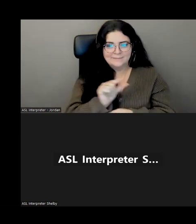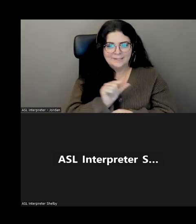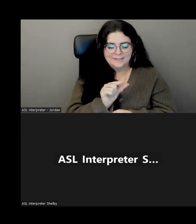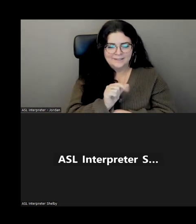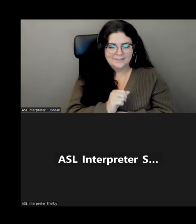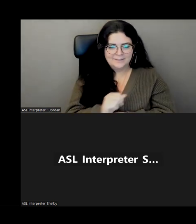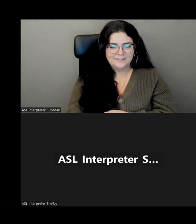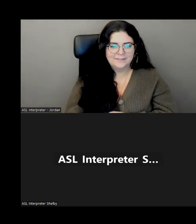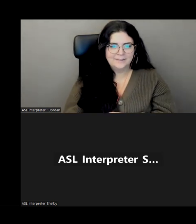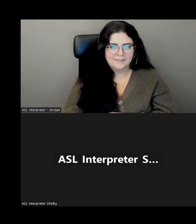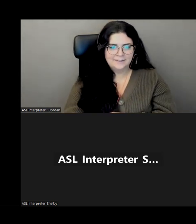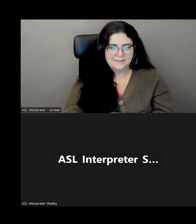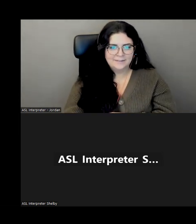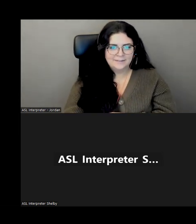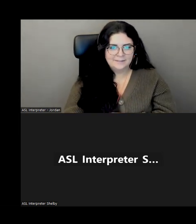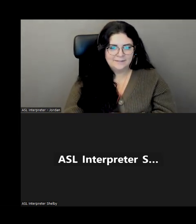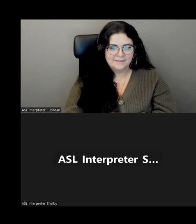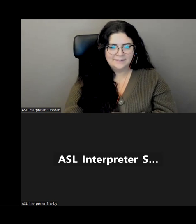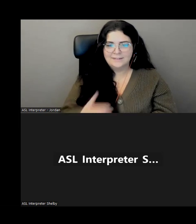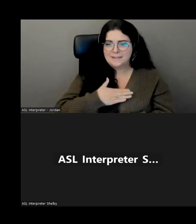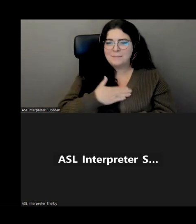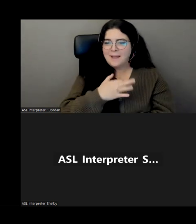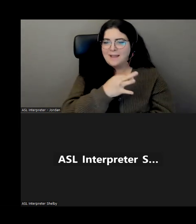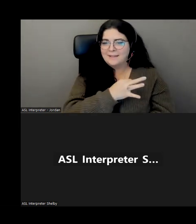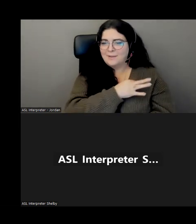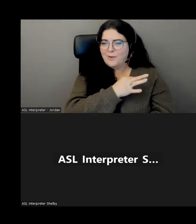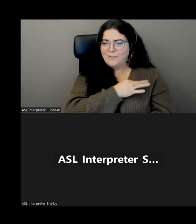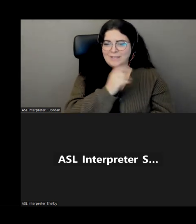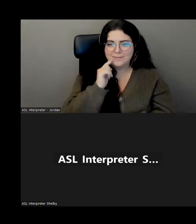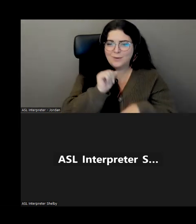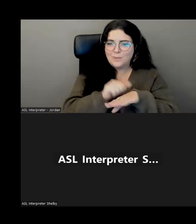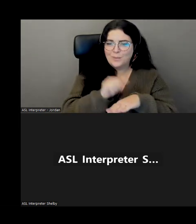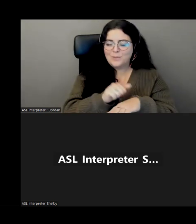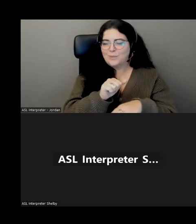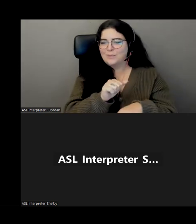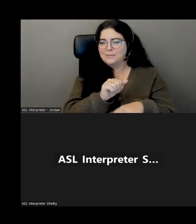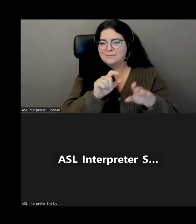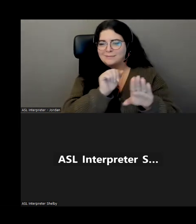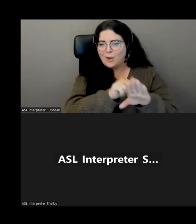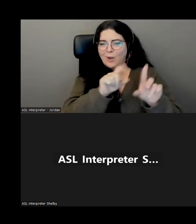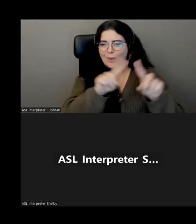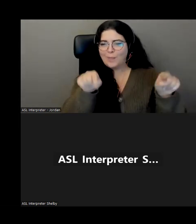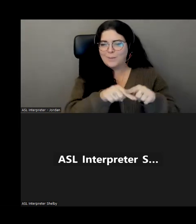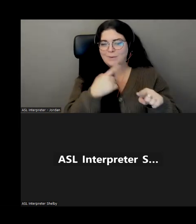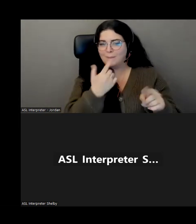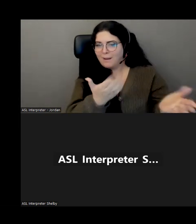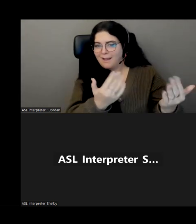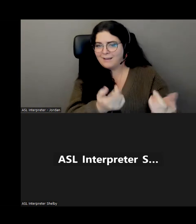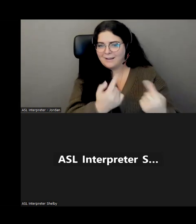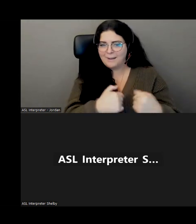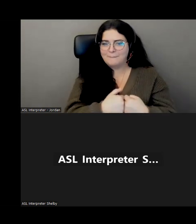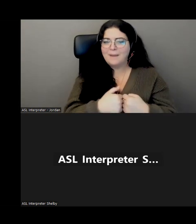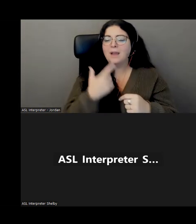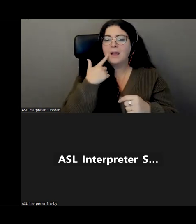door, if you come and knock on that window, that's my office. You know, I'll wave and say, come on in. Our doors are even